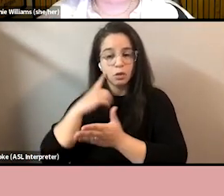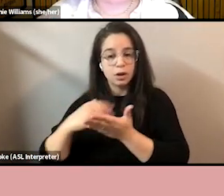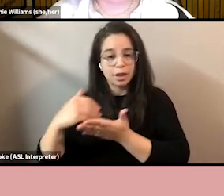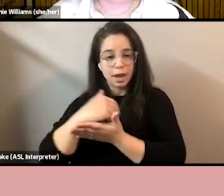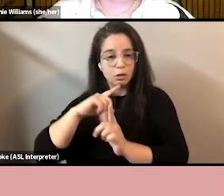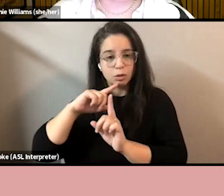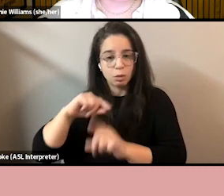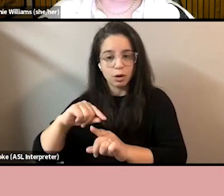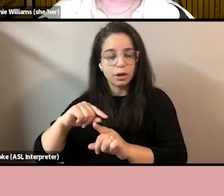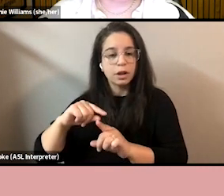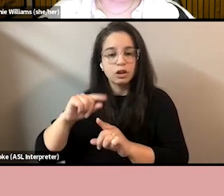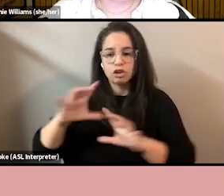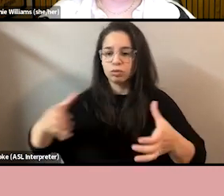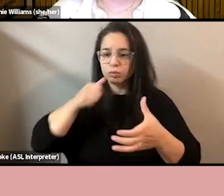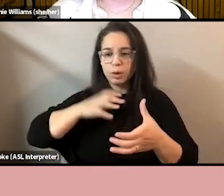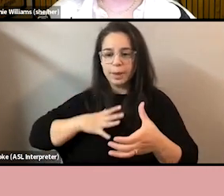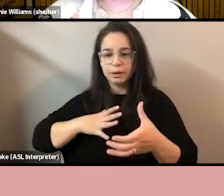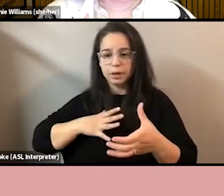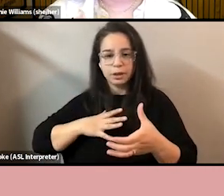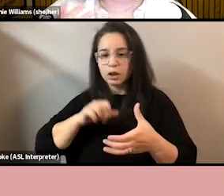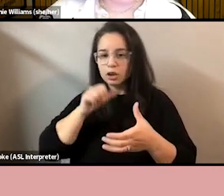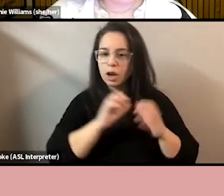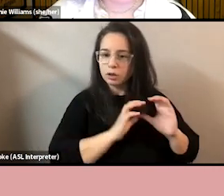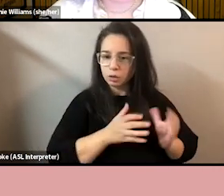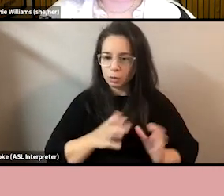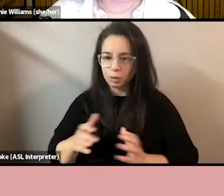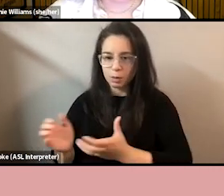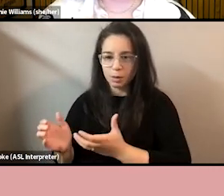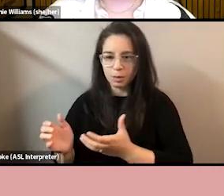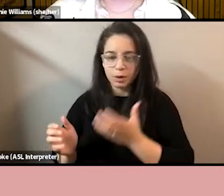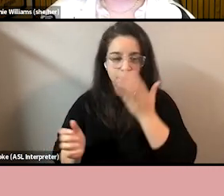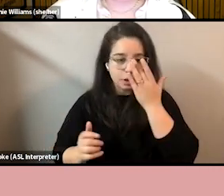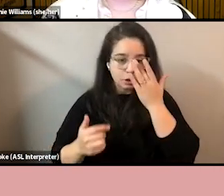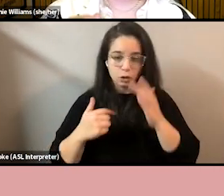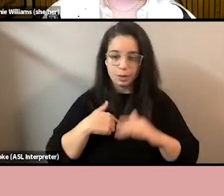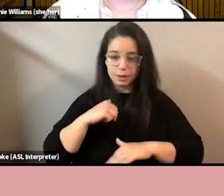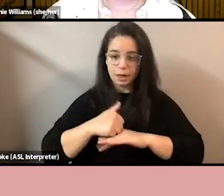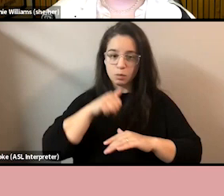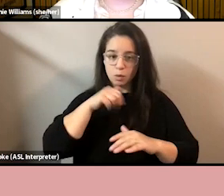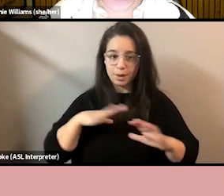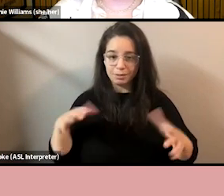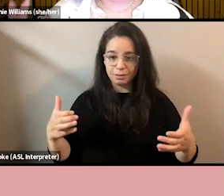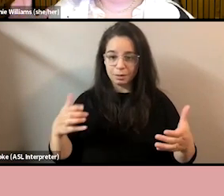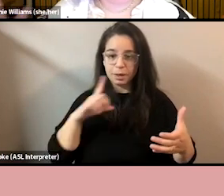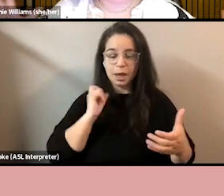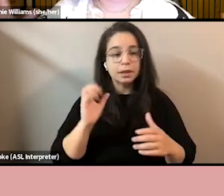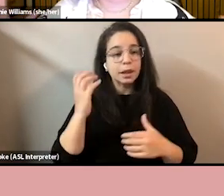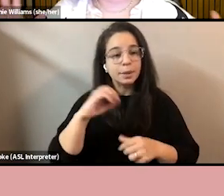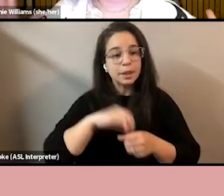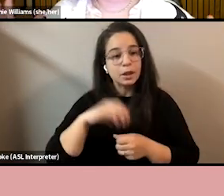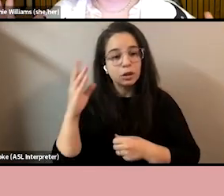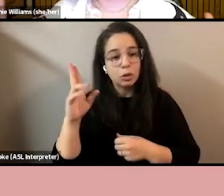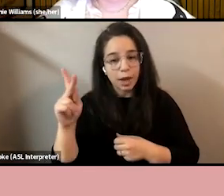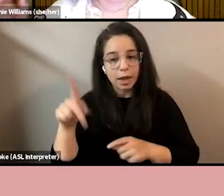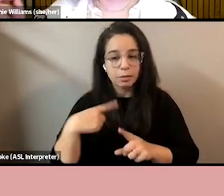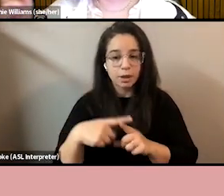report on these figures. This data for me exists because companies in the UK and the US that are over a